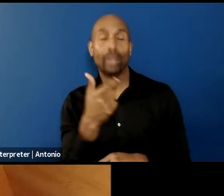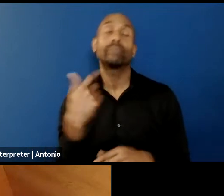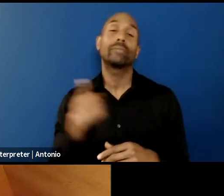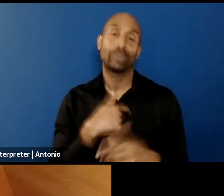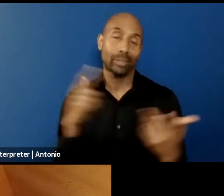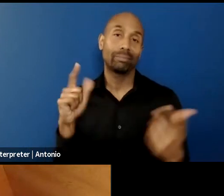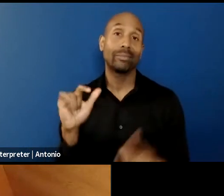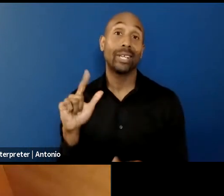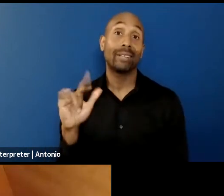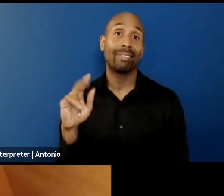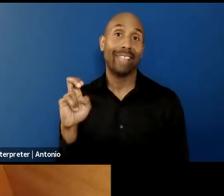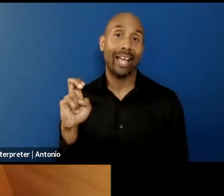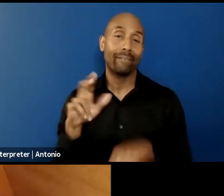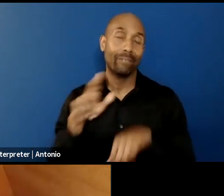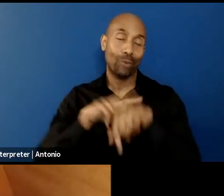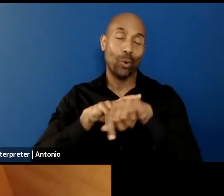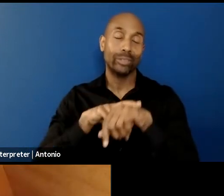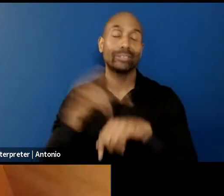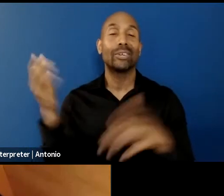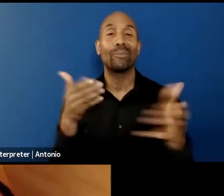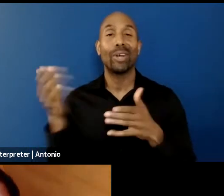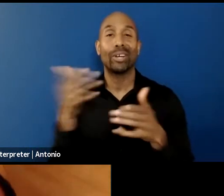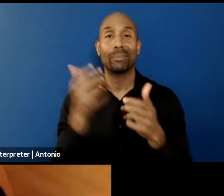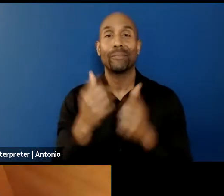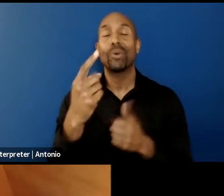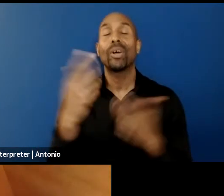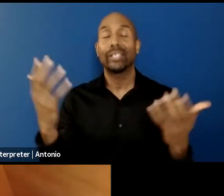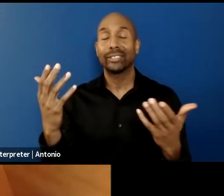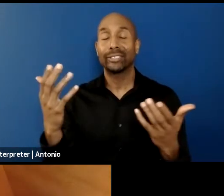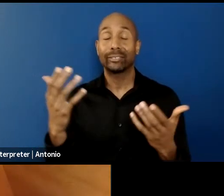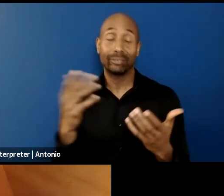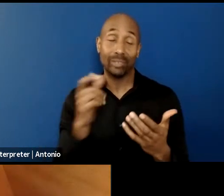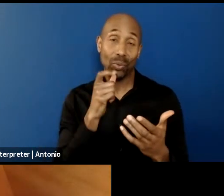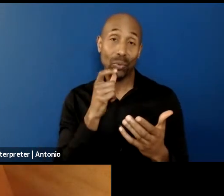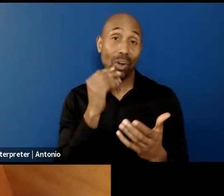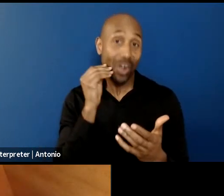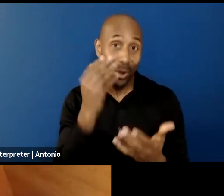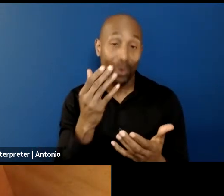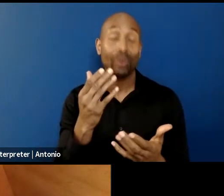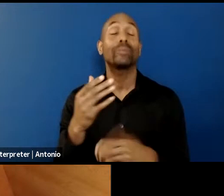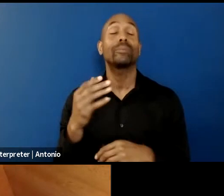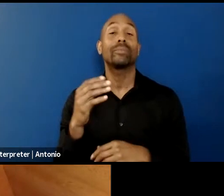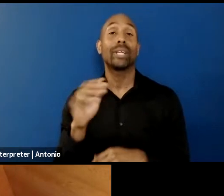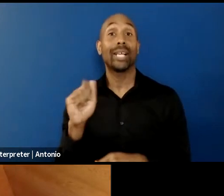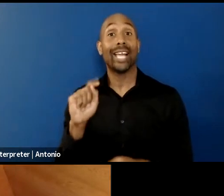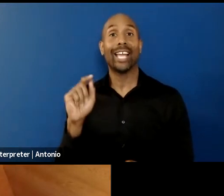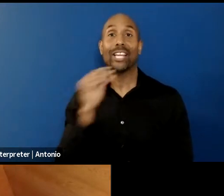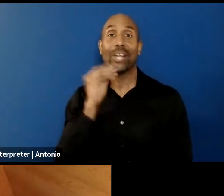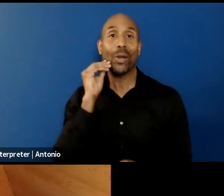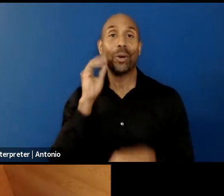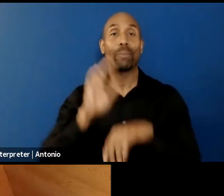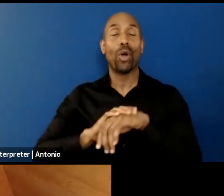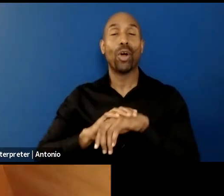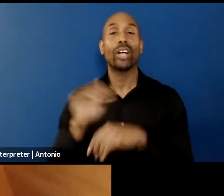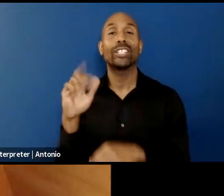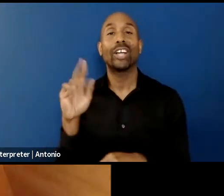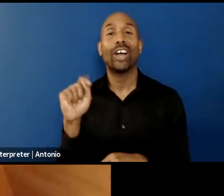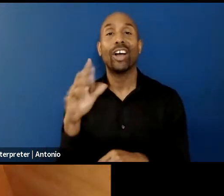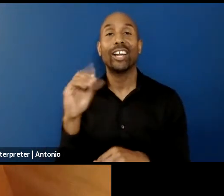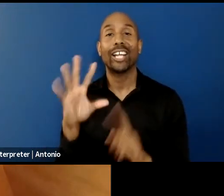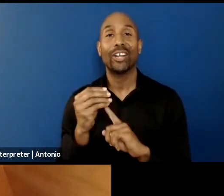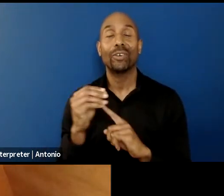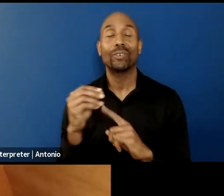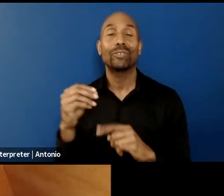of course, and welcome everyone to At Home on Art and Cultural Heritage, an artist talk with